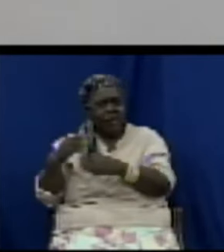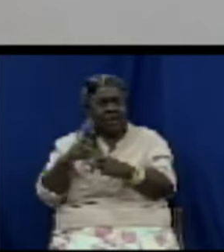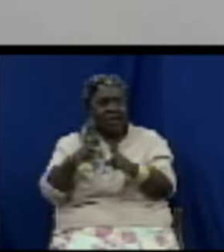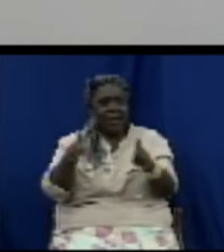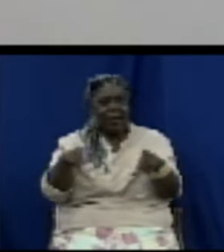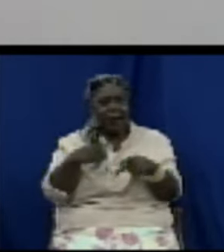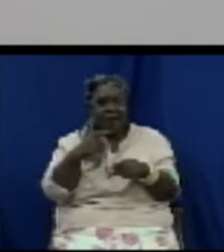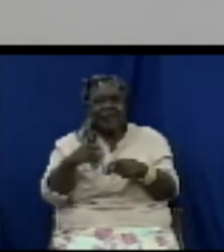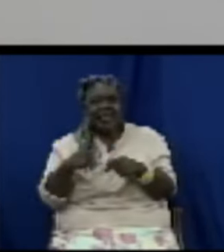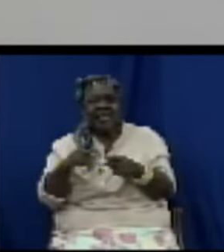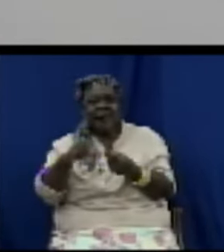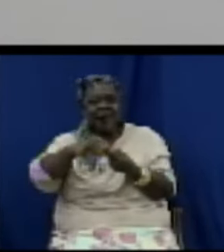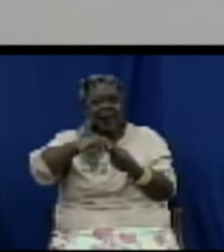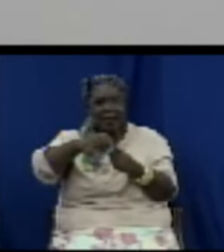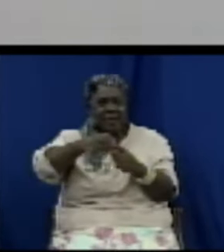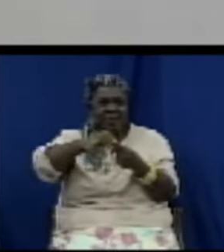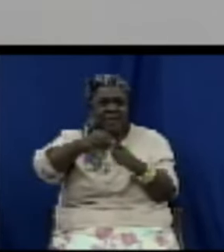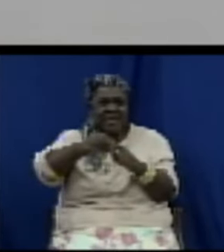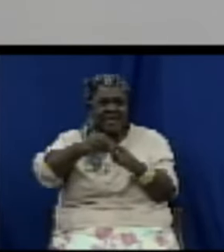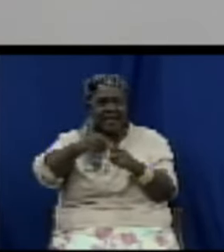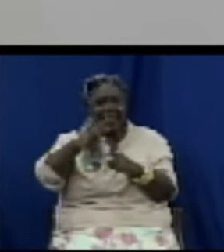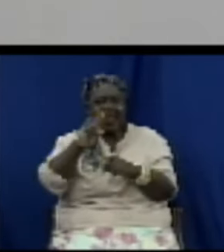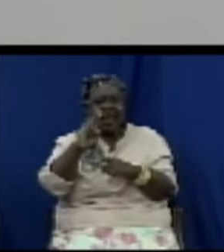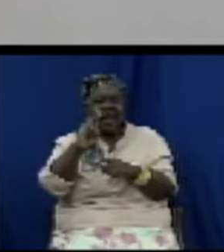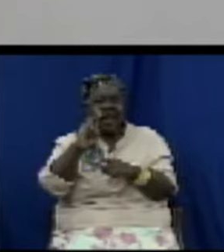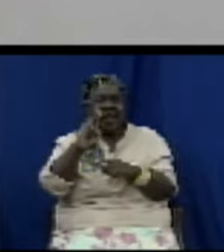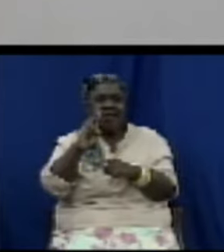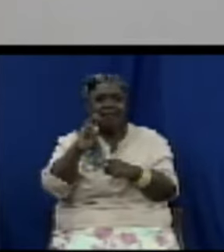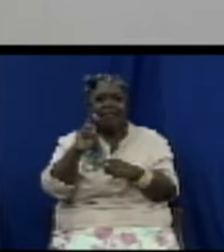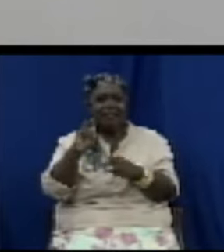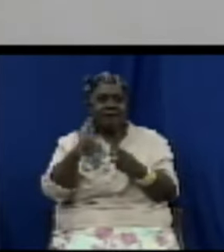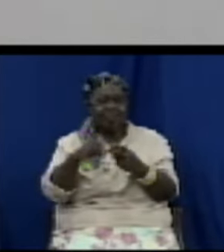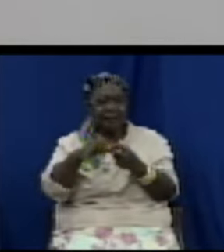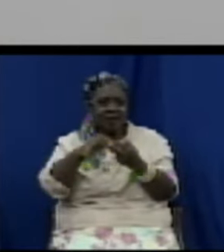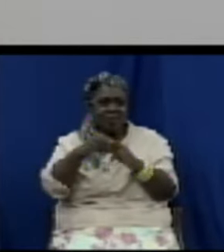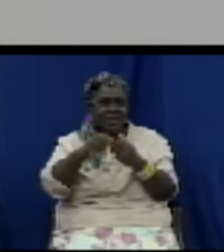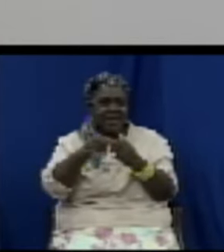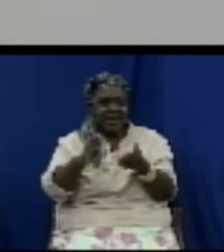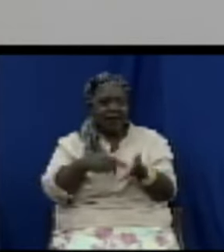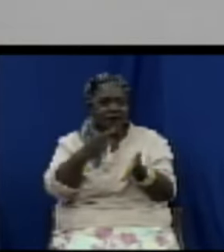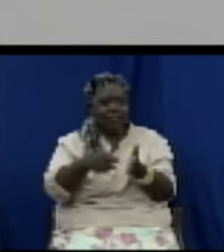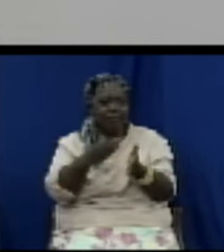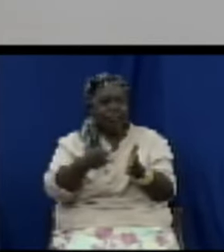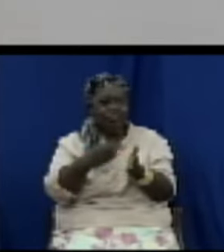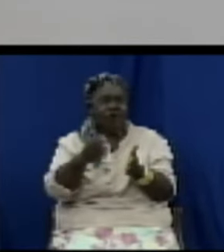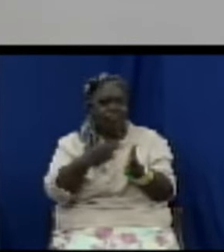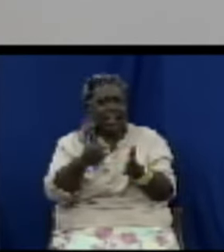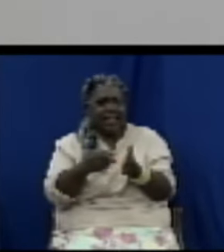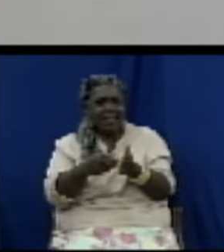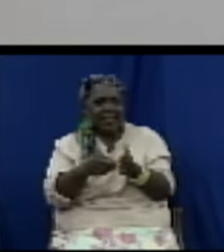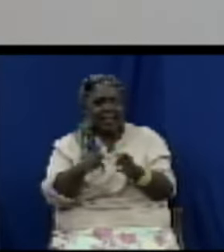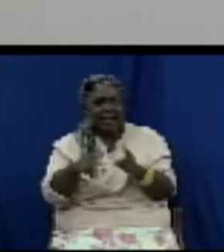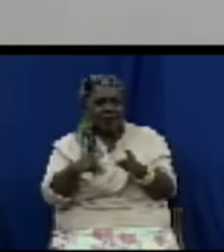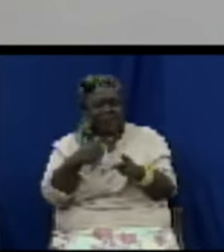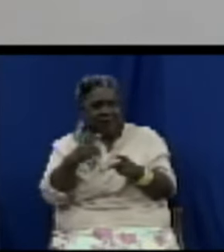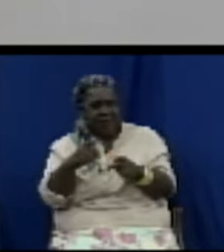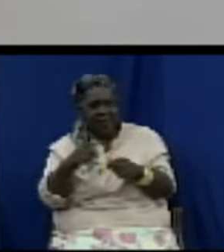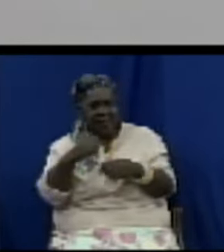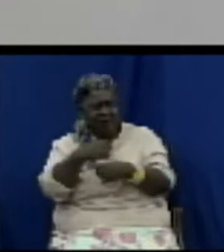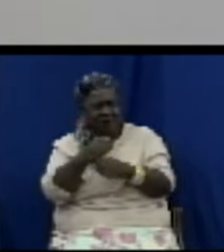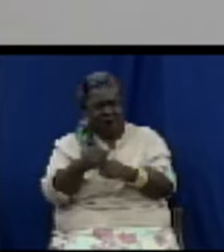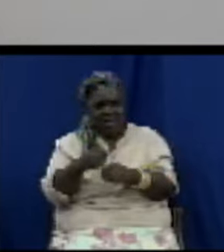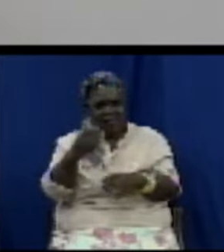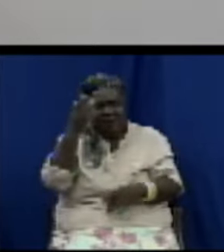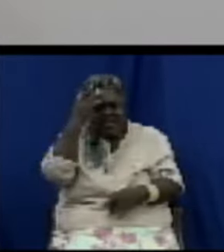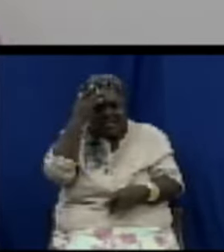y'all remember when there was this claim that the rice wasn't real and you were consuming it and it's making you sick now how do